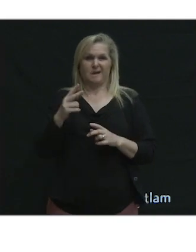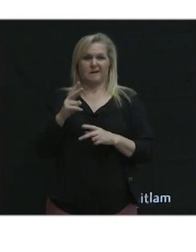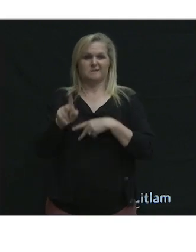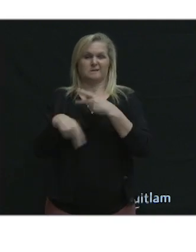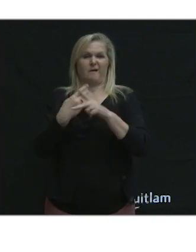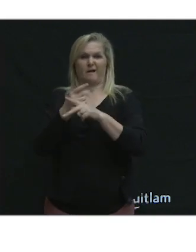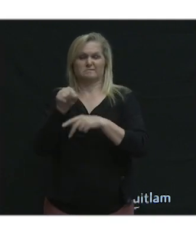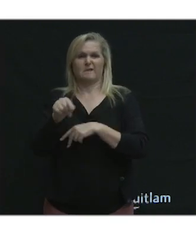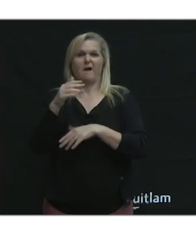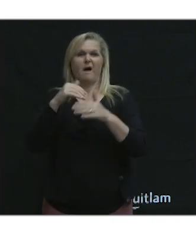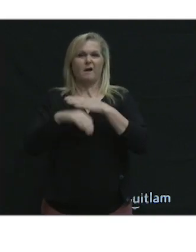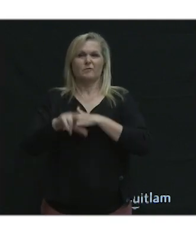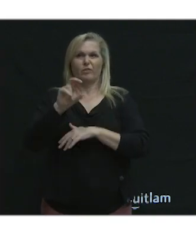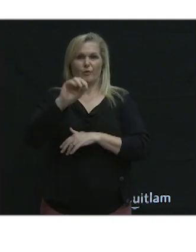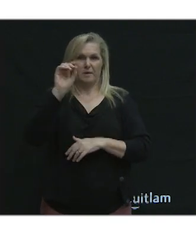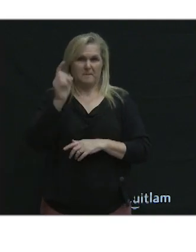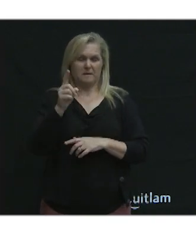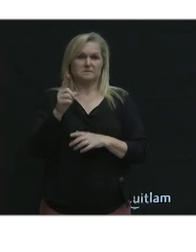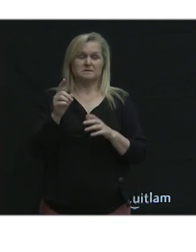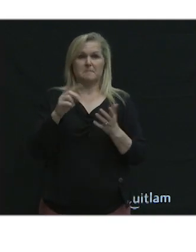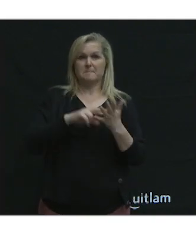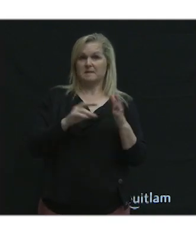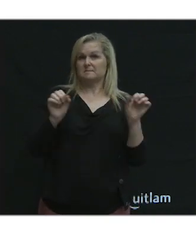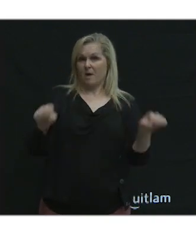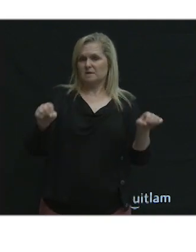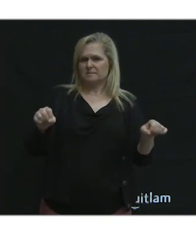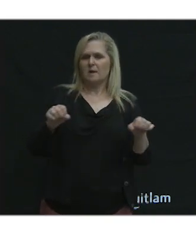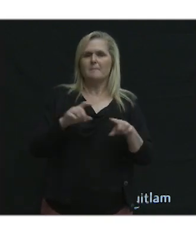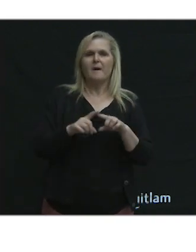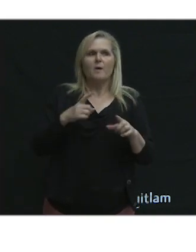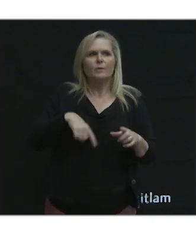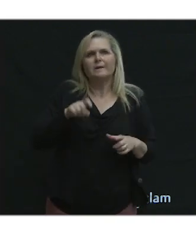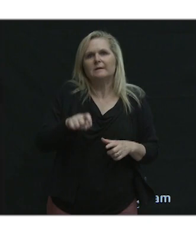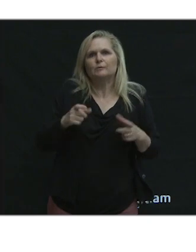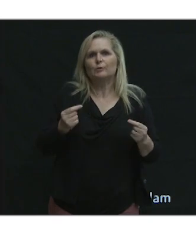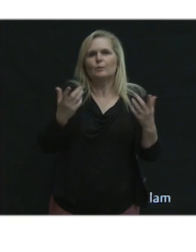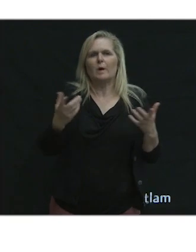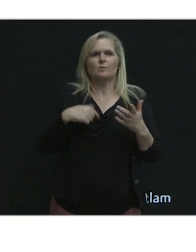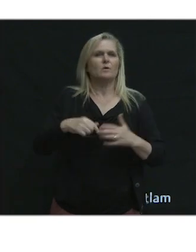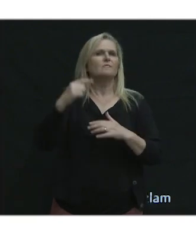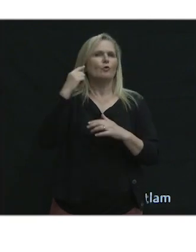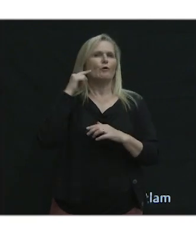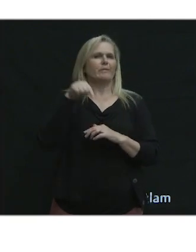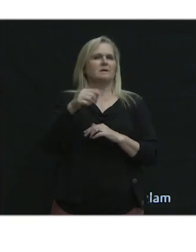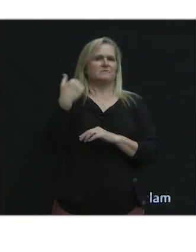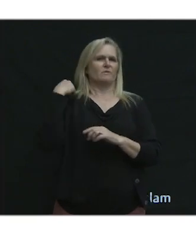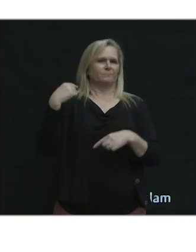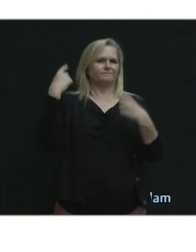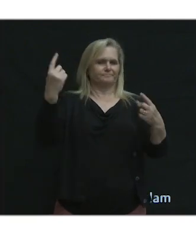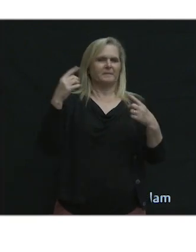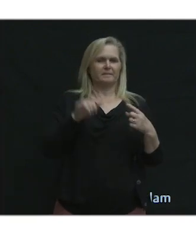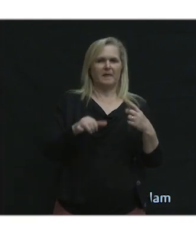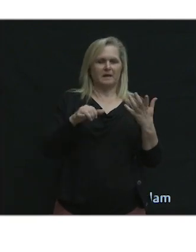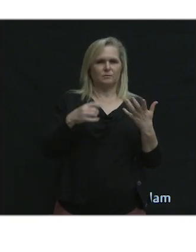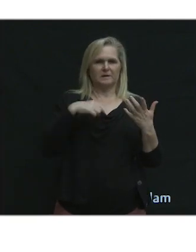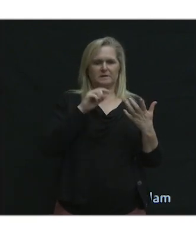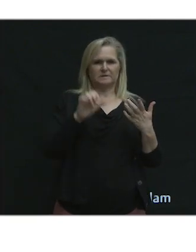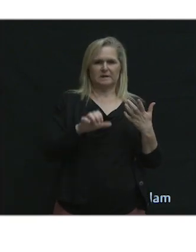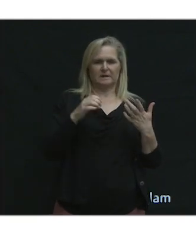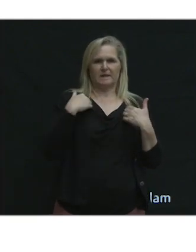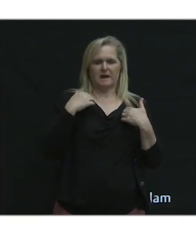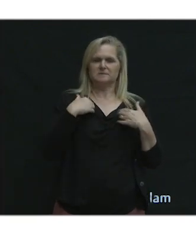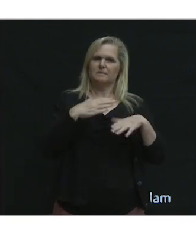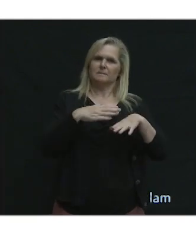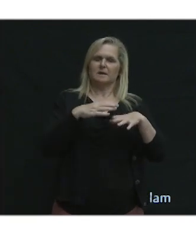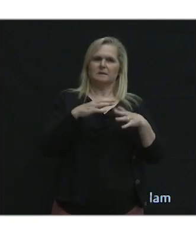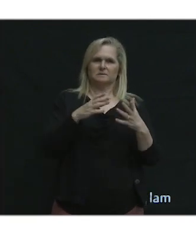So it's definitely doable. Now, what is needed? We've heard some of this before. Protected micromobility lanes.